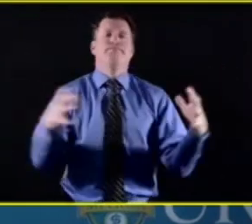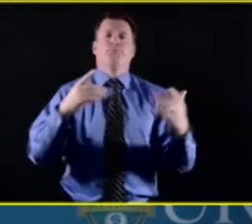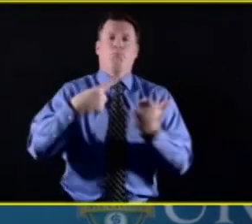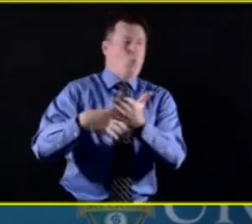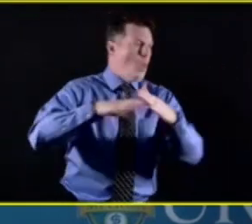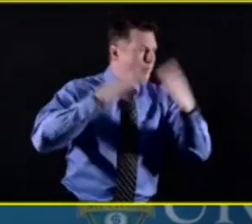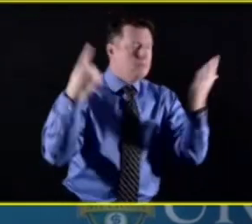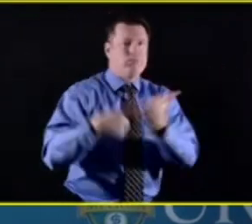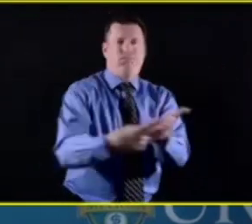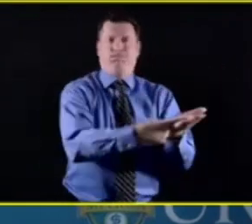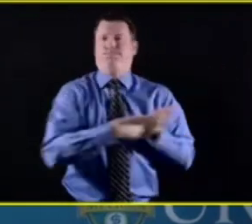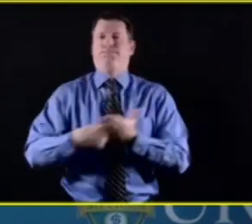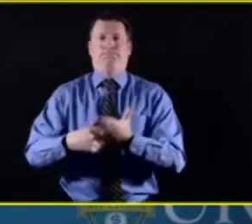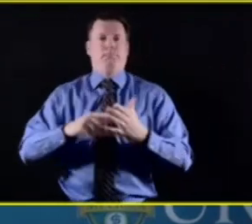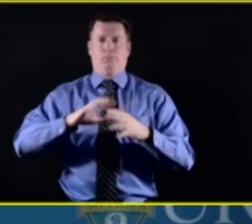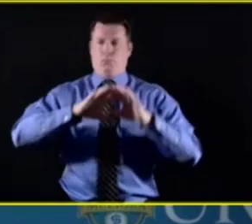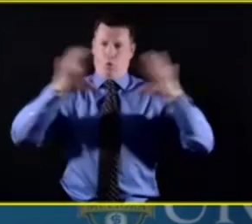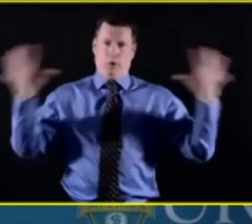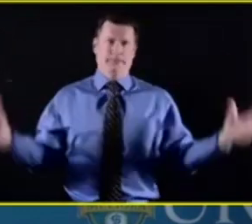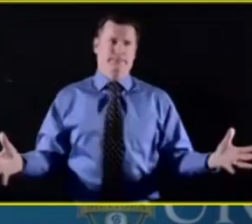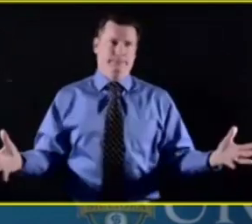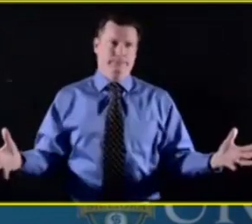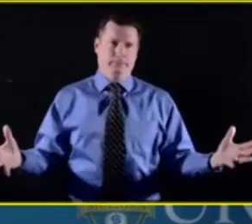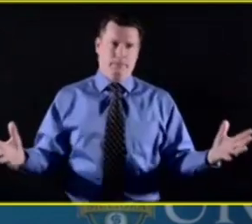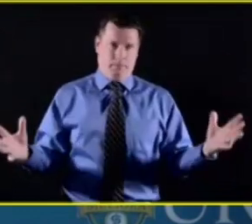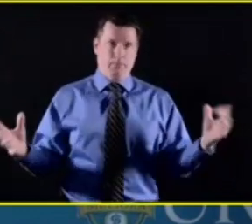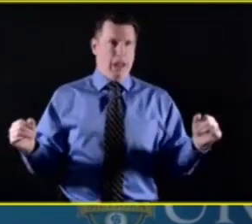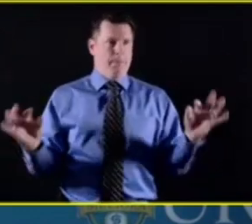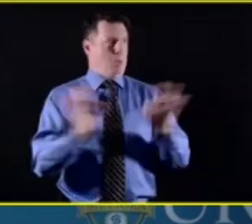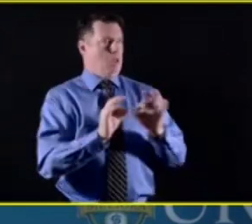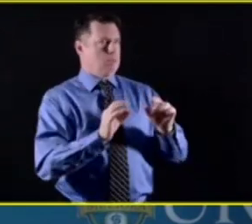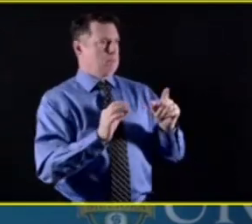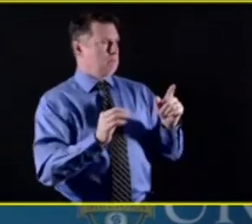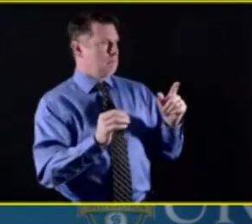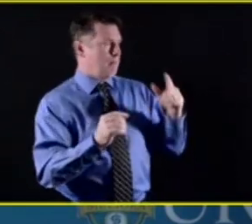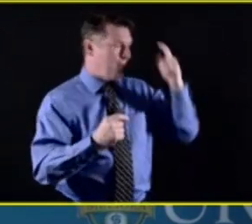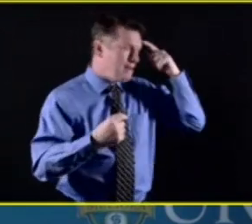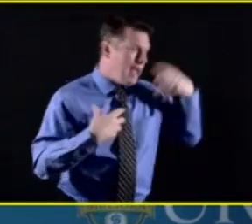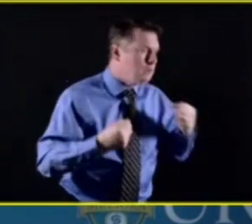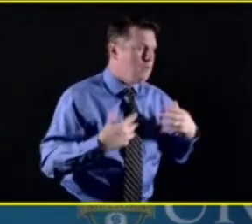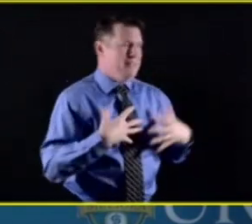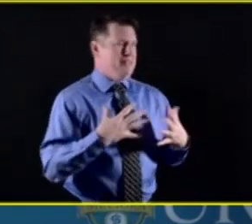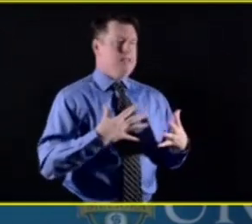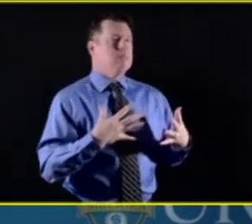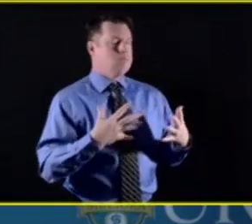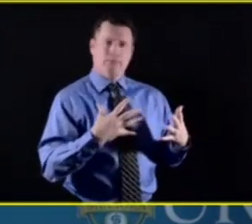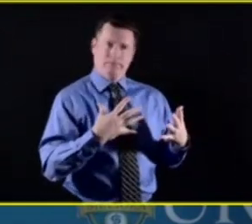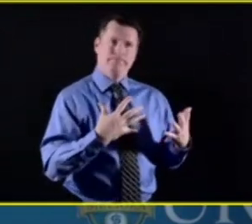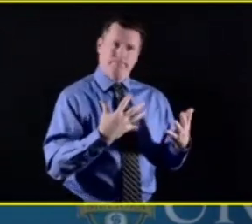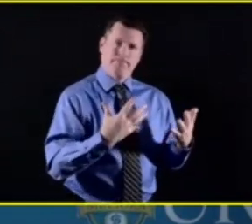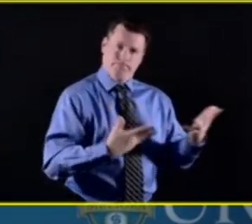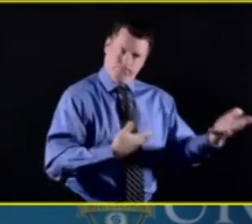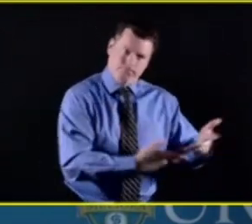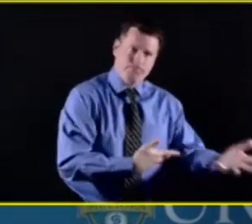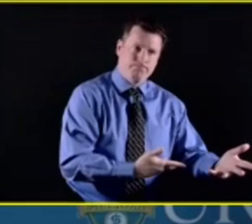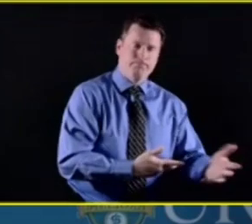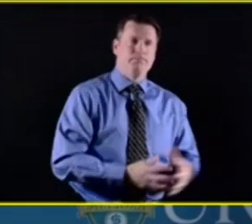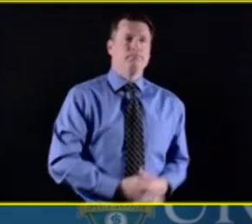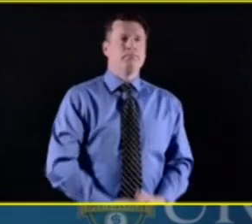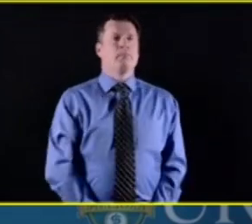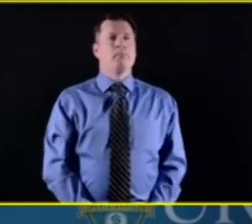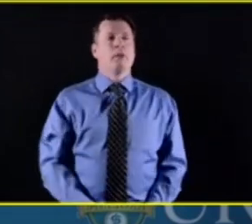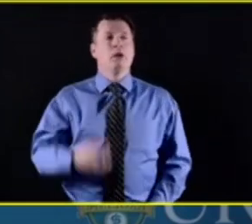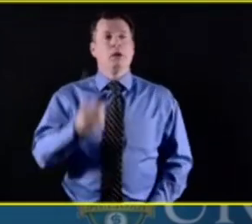at the leadership level here and with Dr. Mendoza Department of Health that these very much are part of the